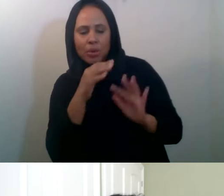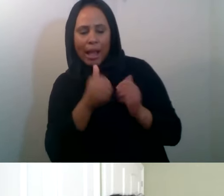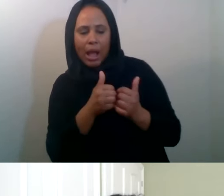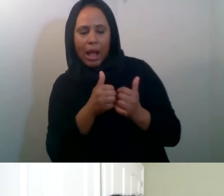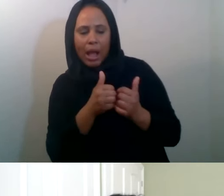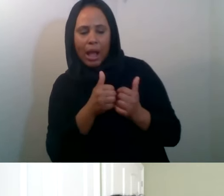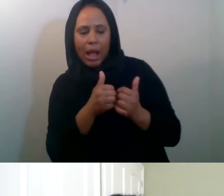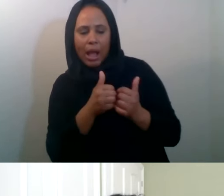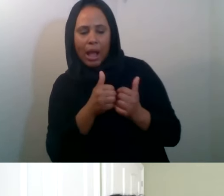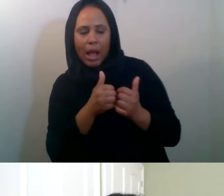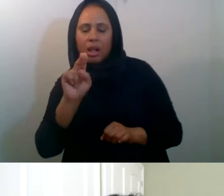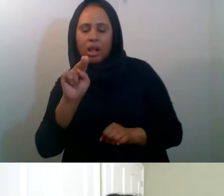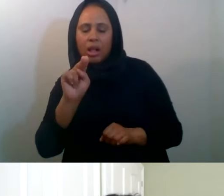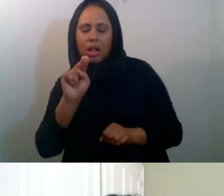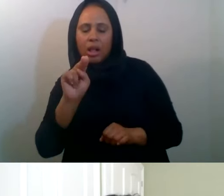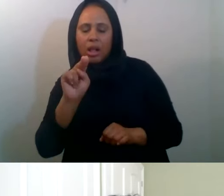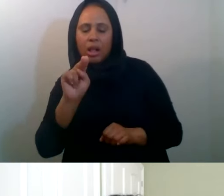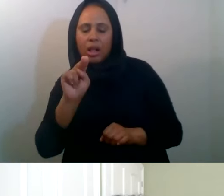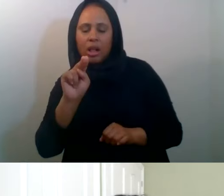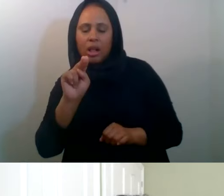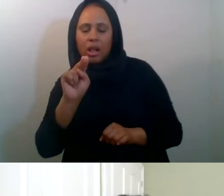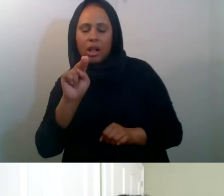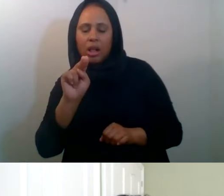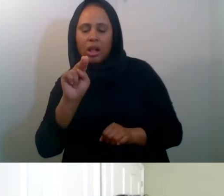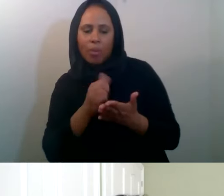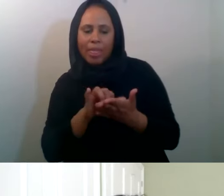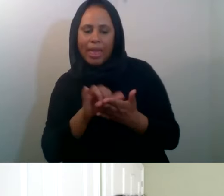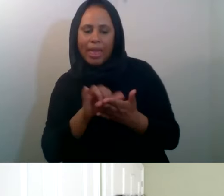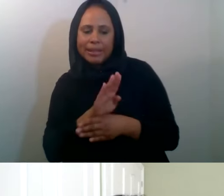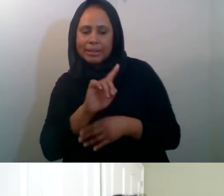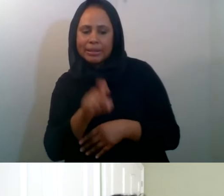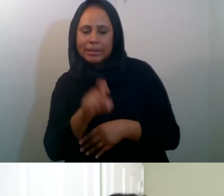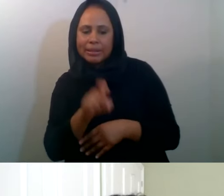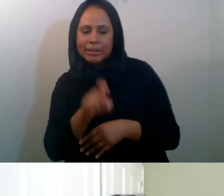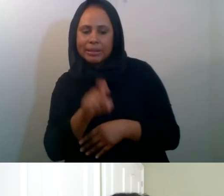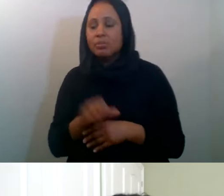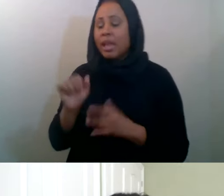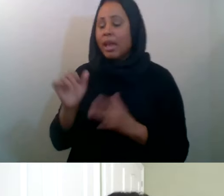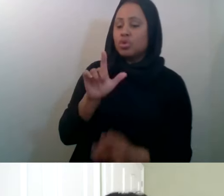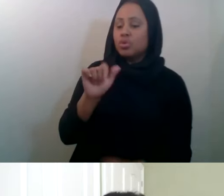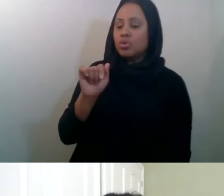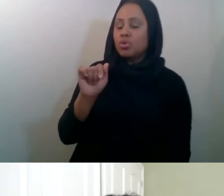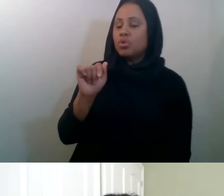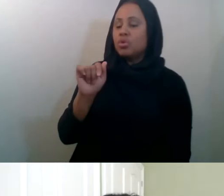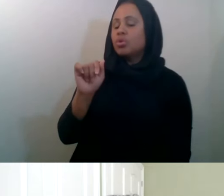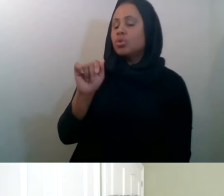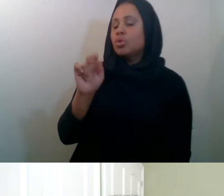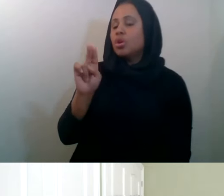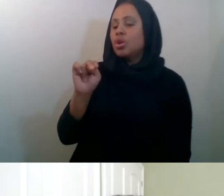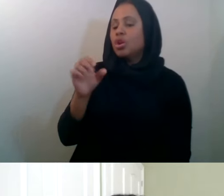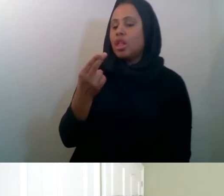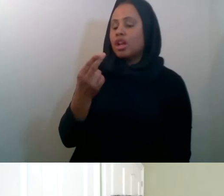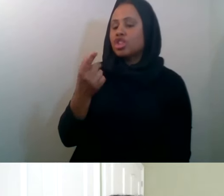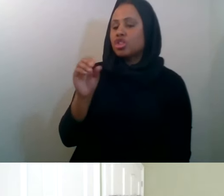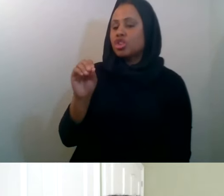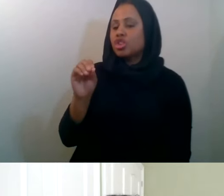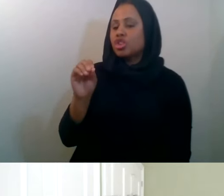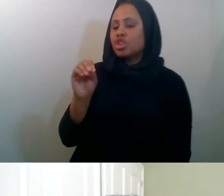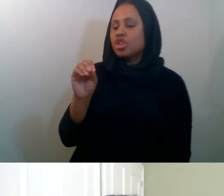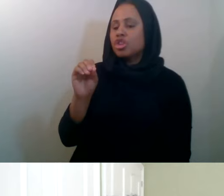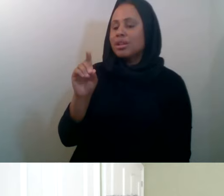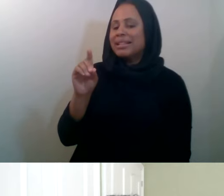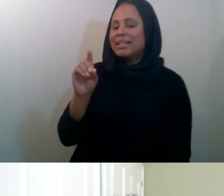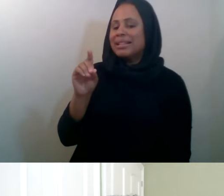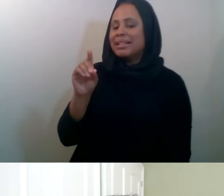Yeah. You know, he can just go to launchgood.com slash, uh, consult and he can talk to anyone from our team. again, we're here for the